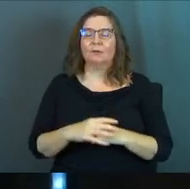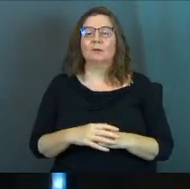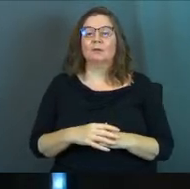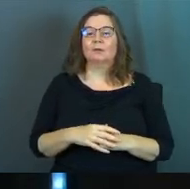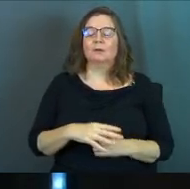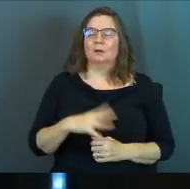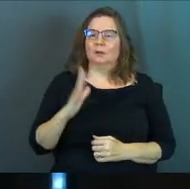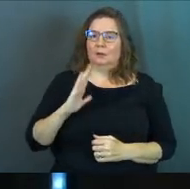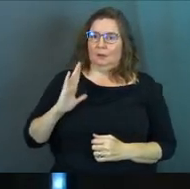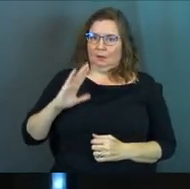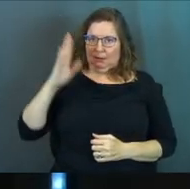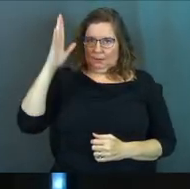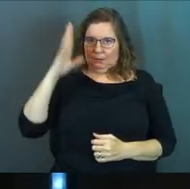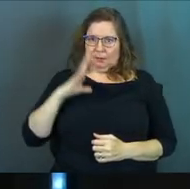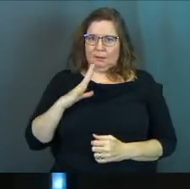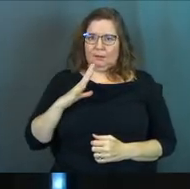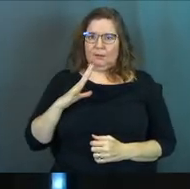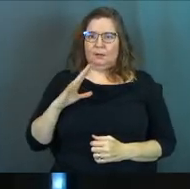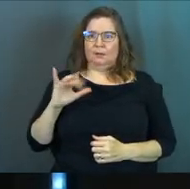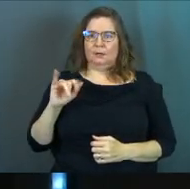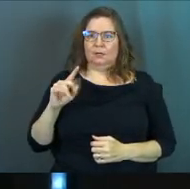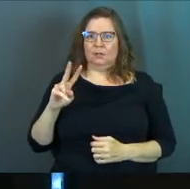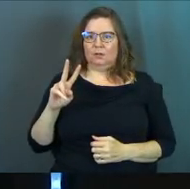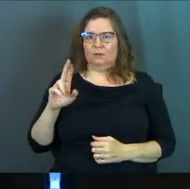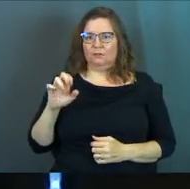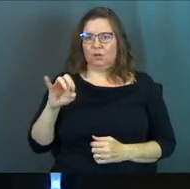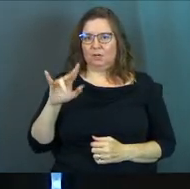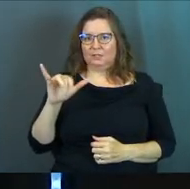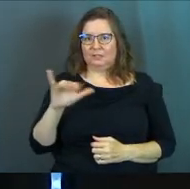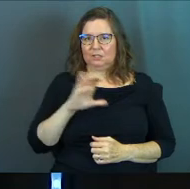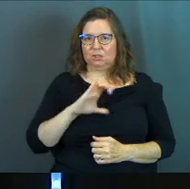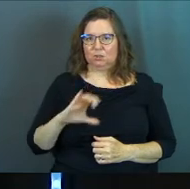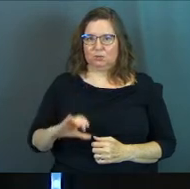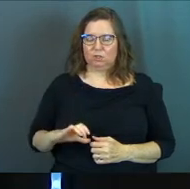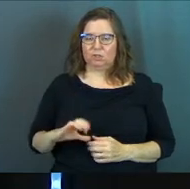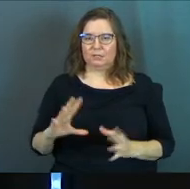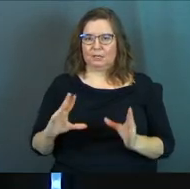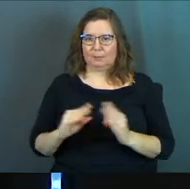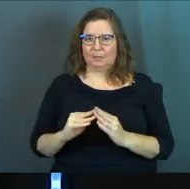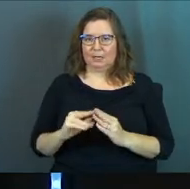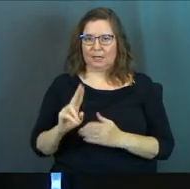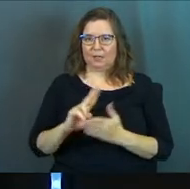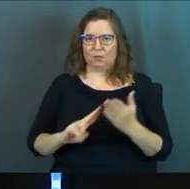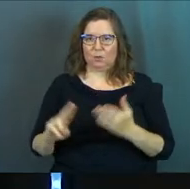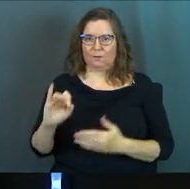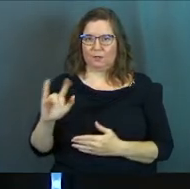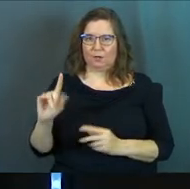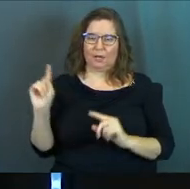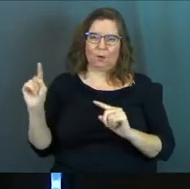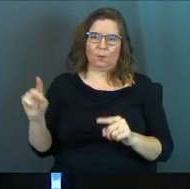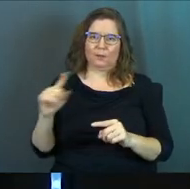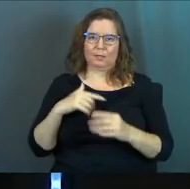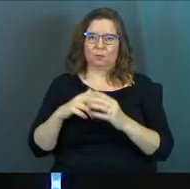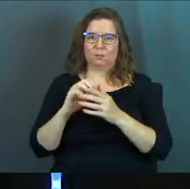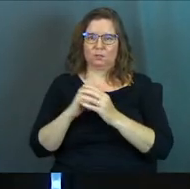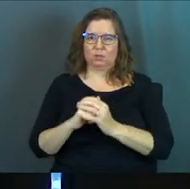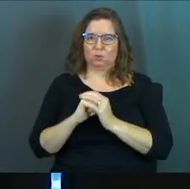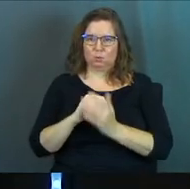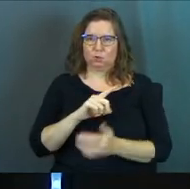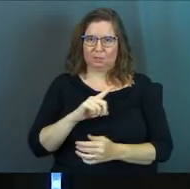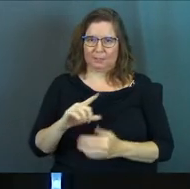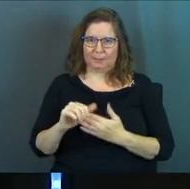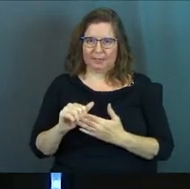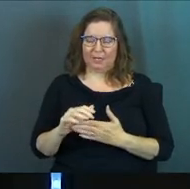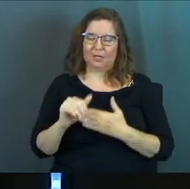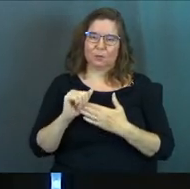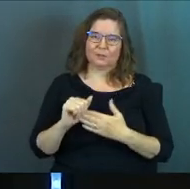a guy at an inter-varsity Christian fellowship meeting at the University of Illinois. And I went there and he was this worship leader and he